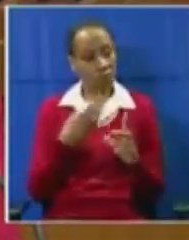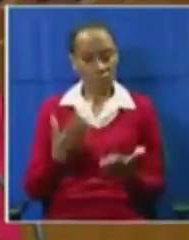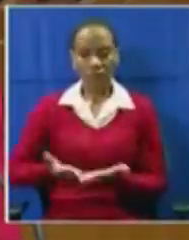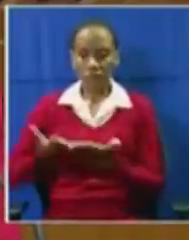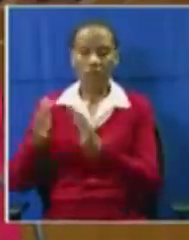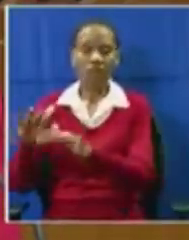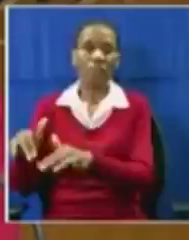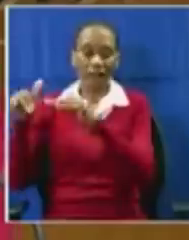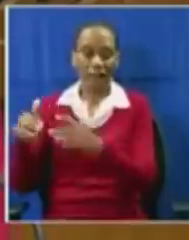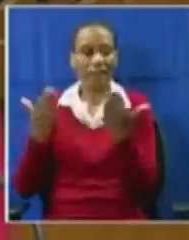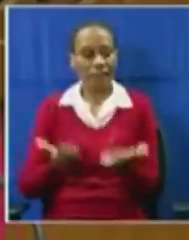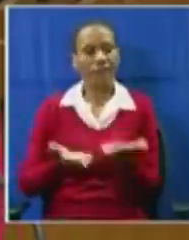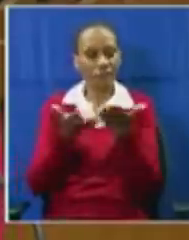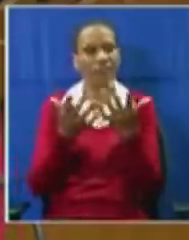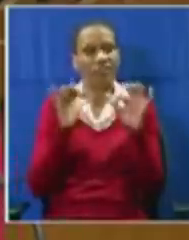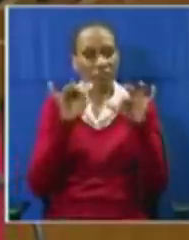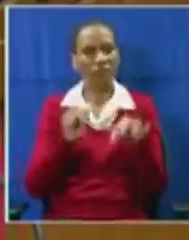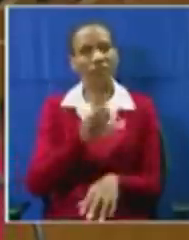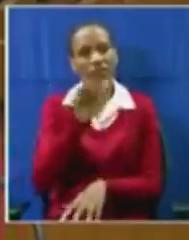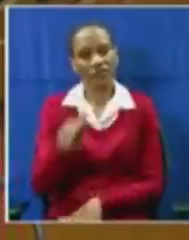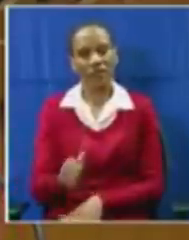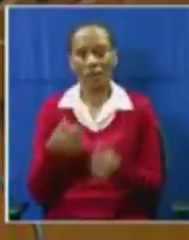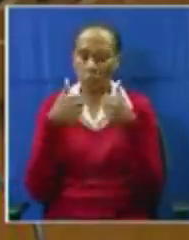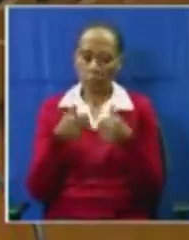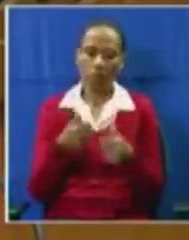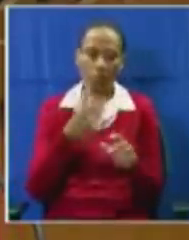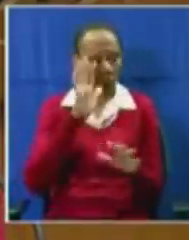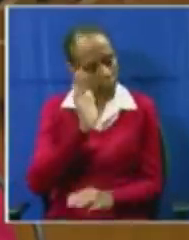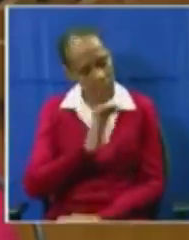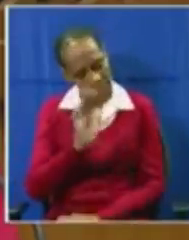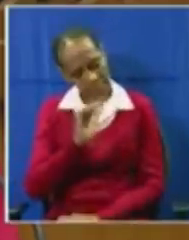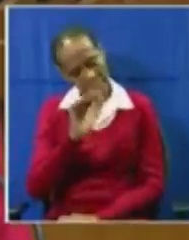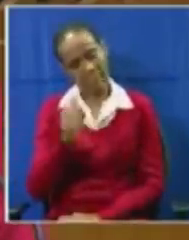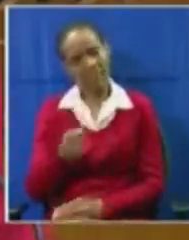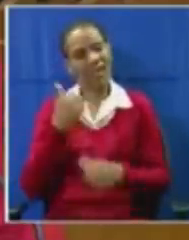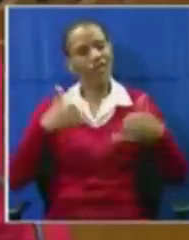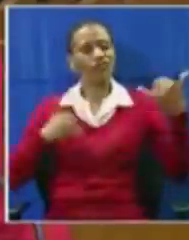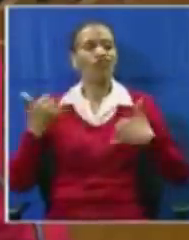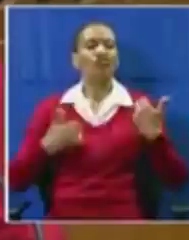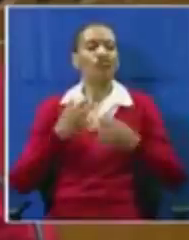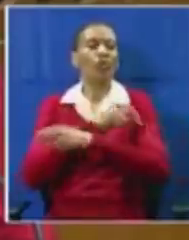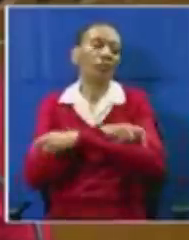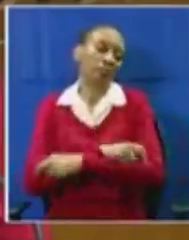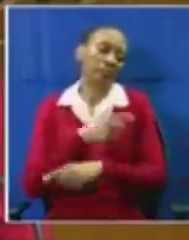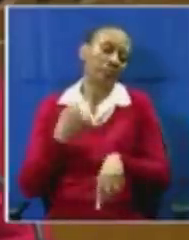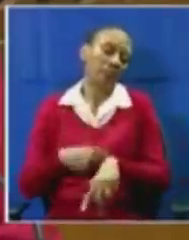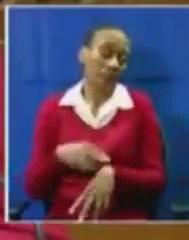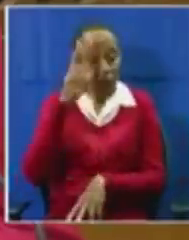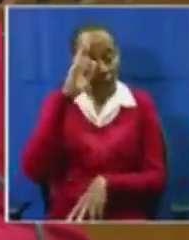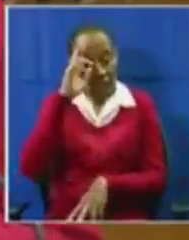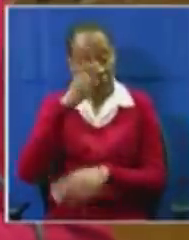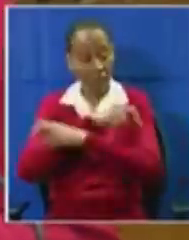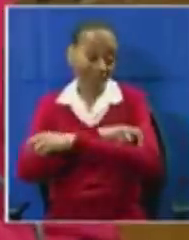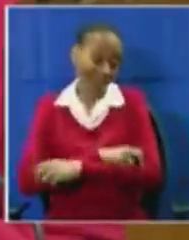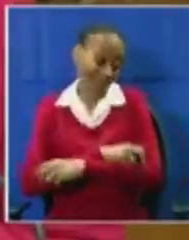the people of this country so well. Thank you very much. Farewell. Enjoy retirement. Remember, retirement is not,